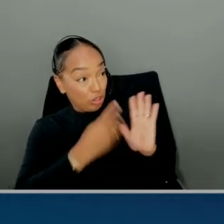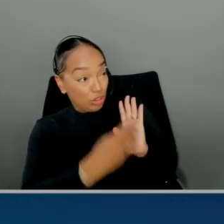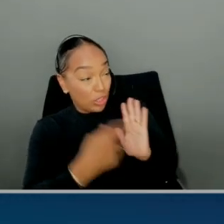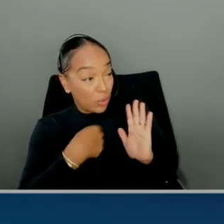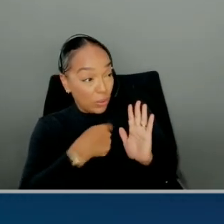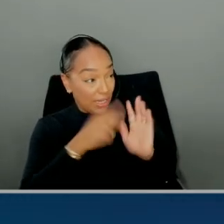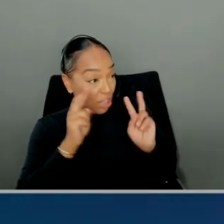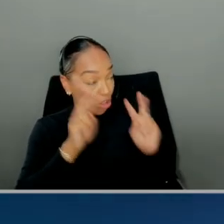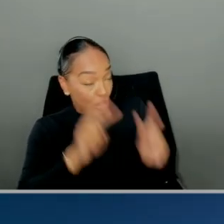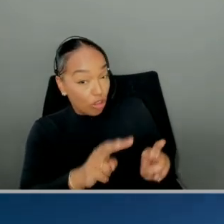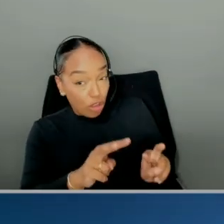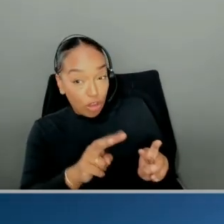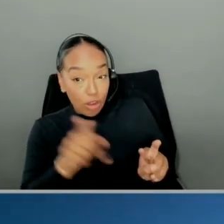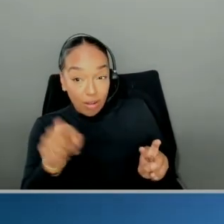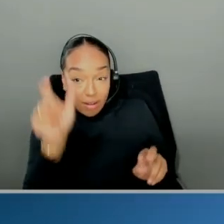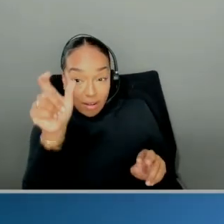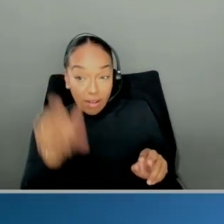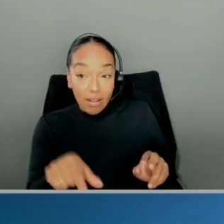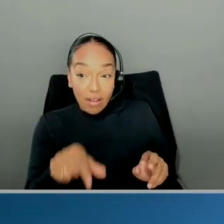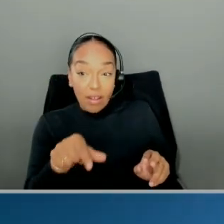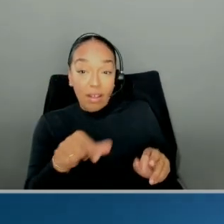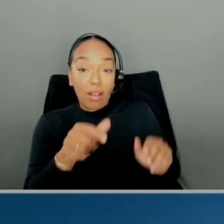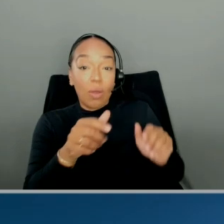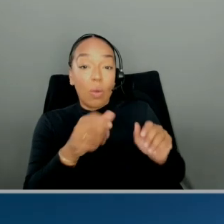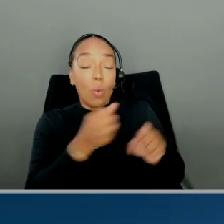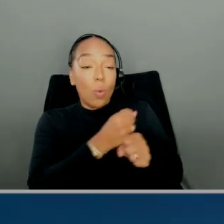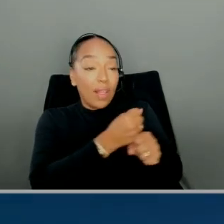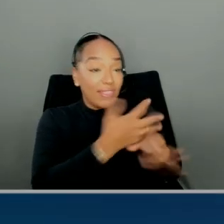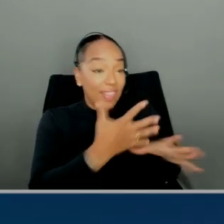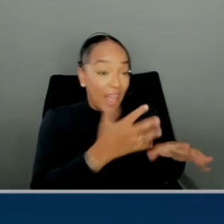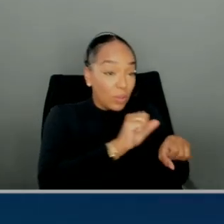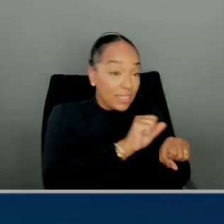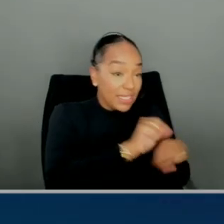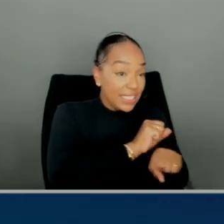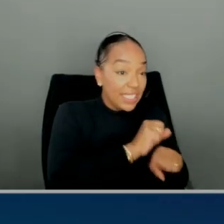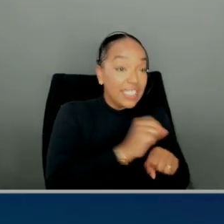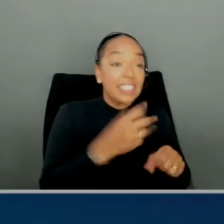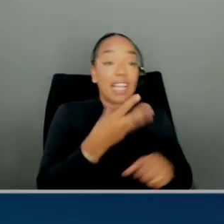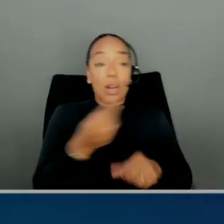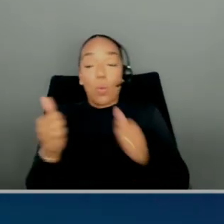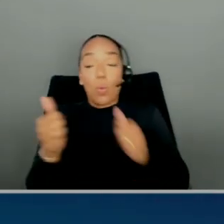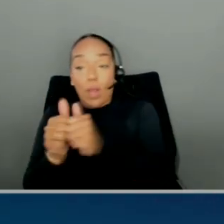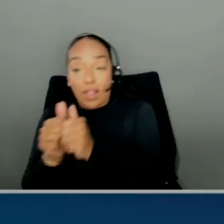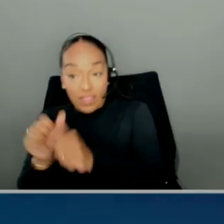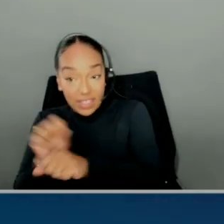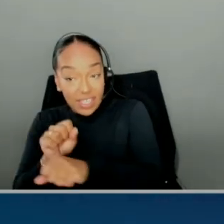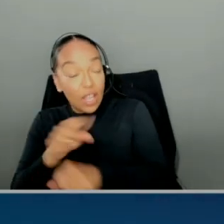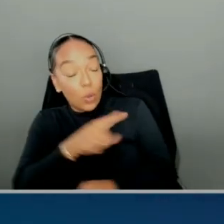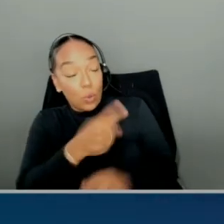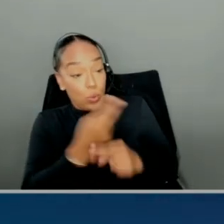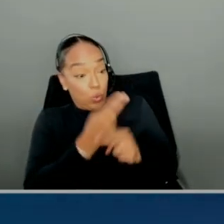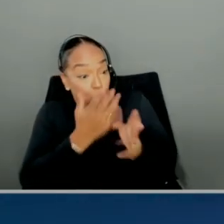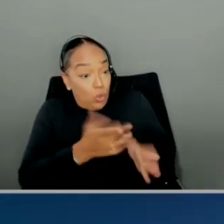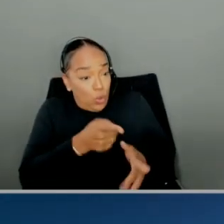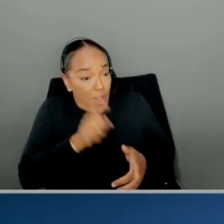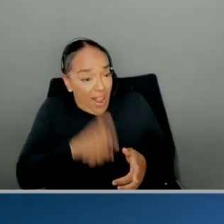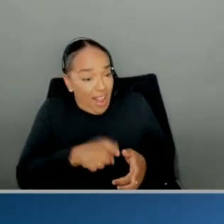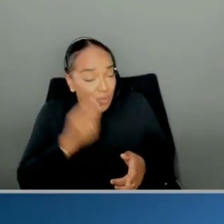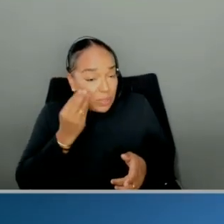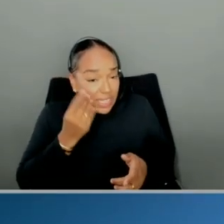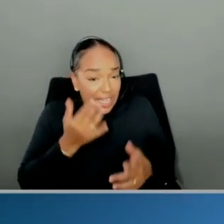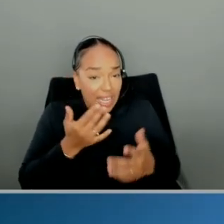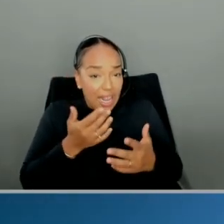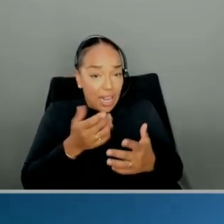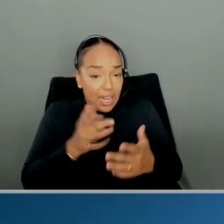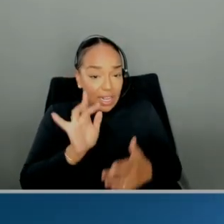without column statistics and with column statistics. So as a user, do you have to think about being able to enable with column